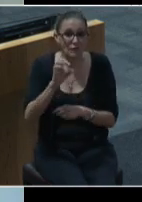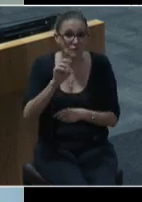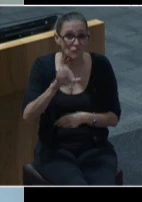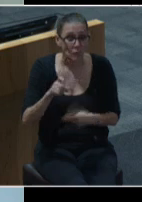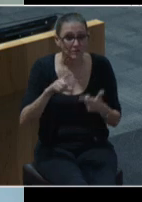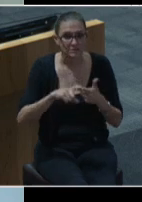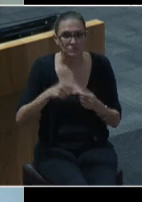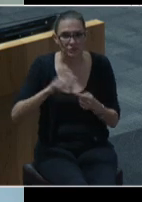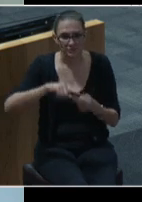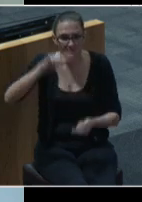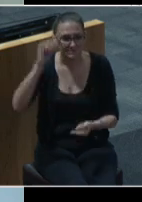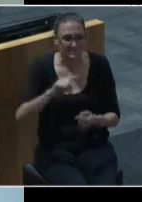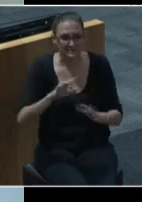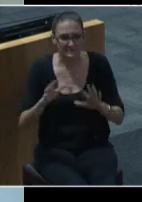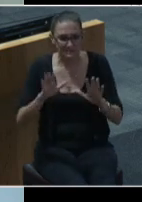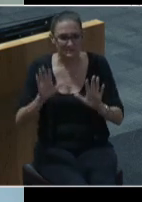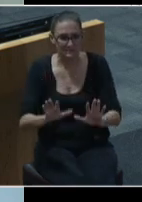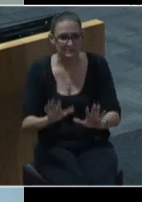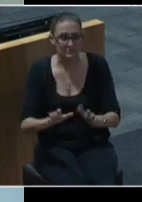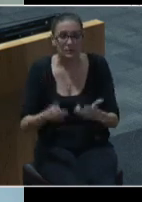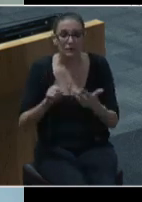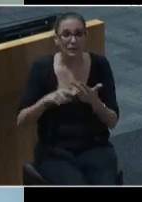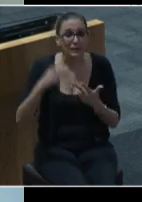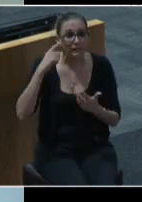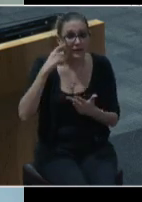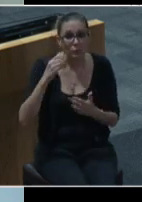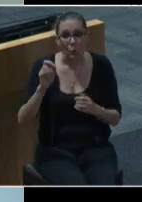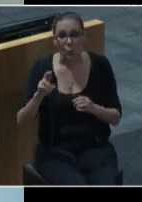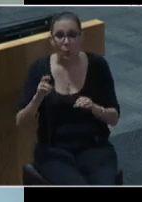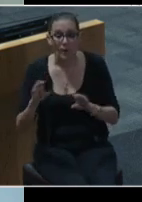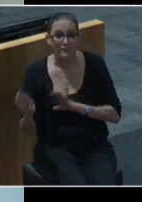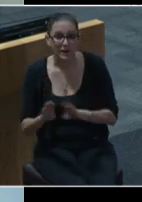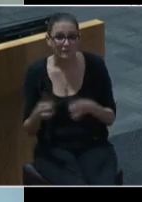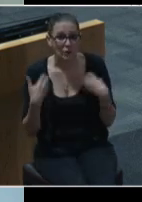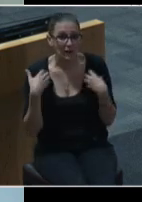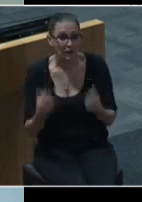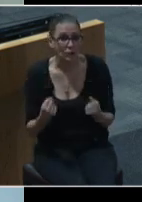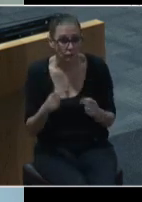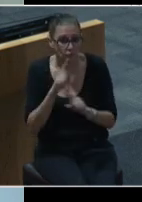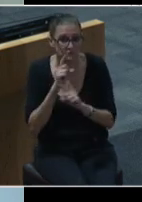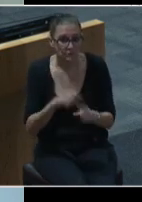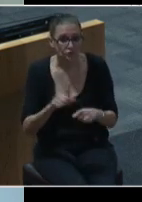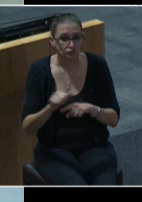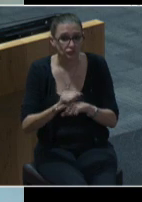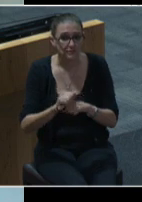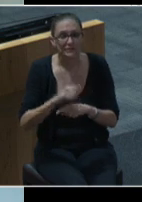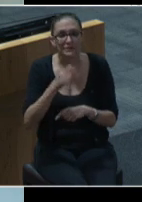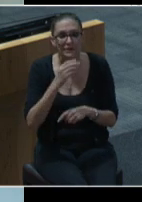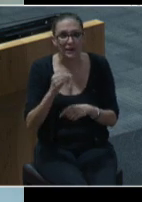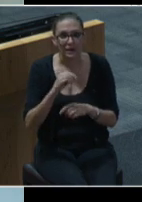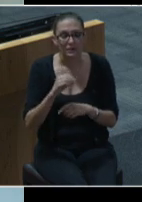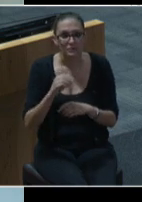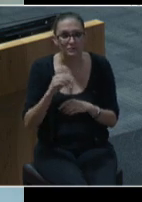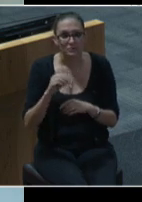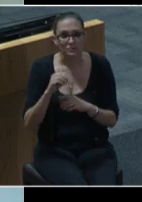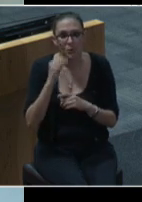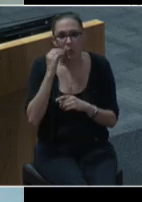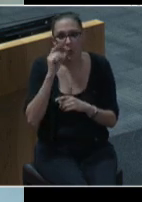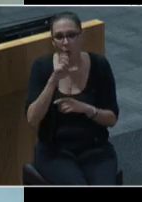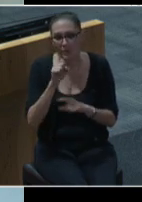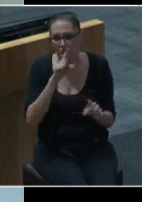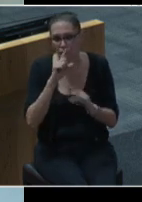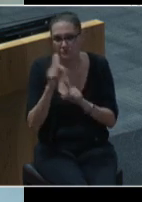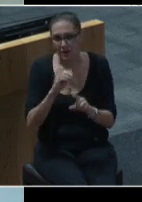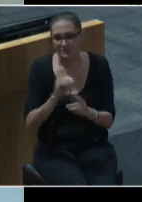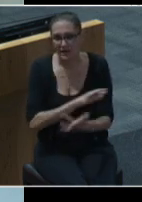alternatives to policing, including mental and or behavioral health response, training, and hopelessness response and outreach.